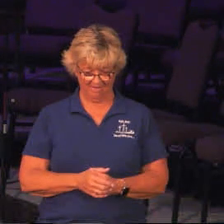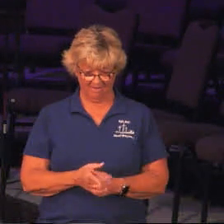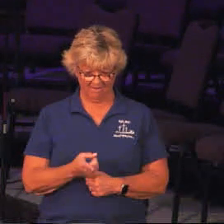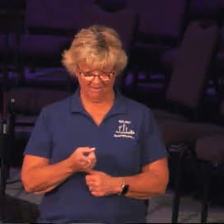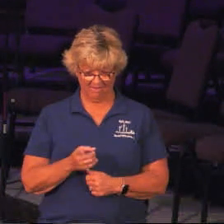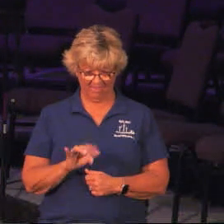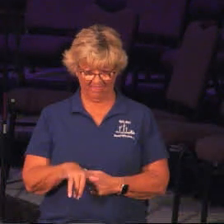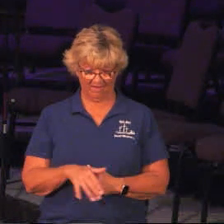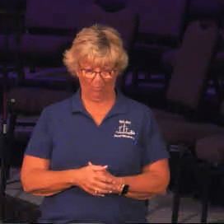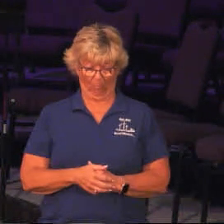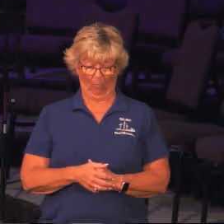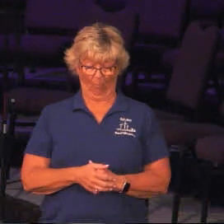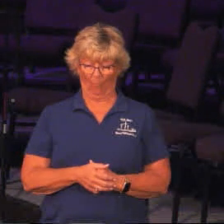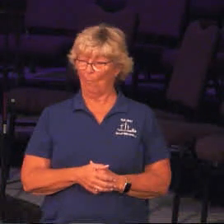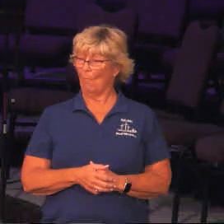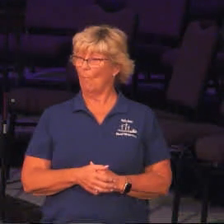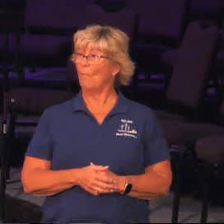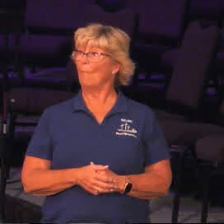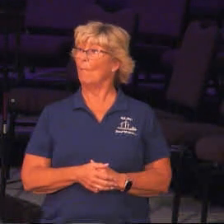Yeah.